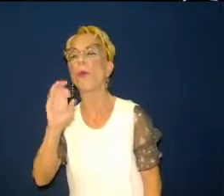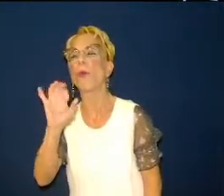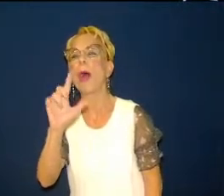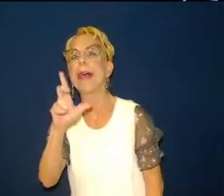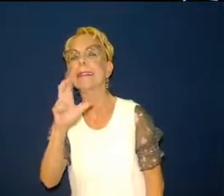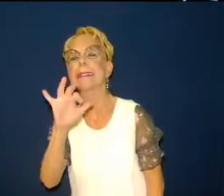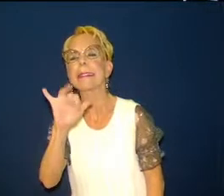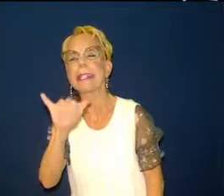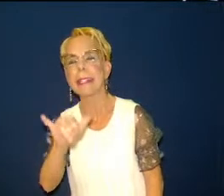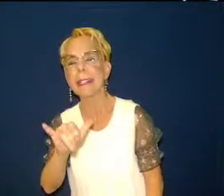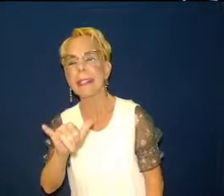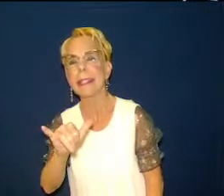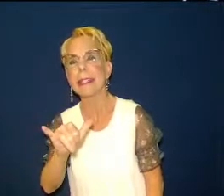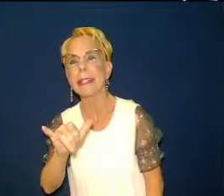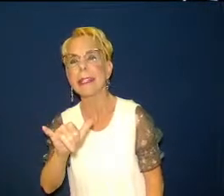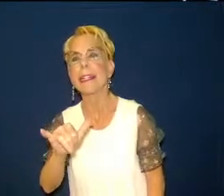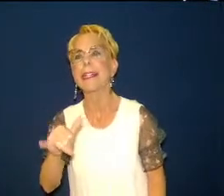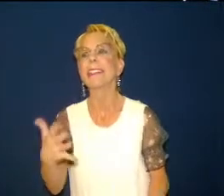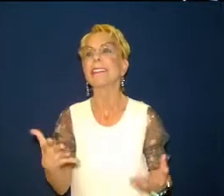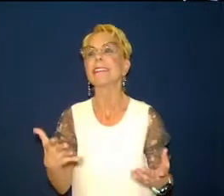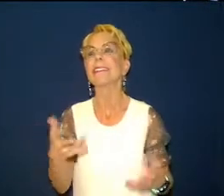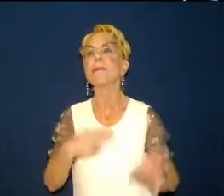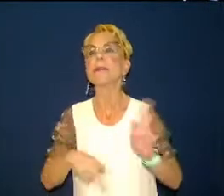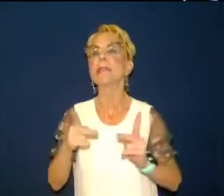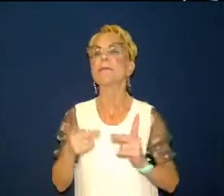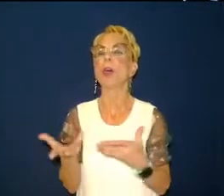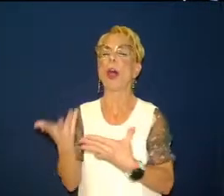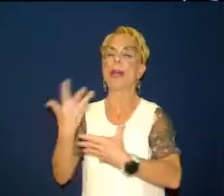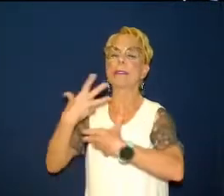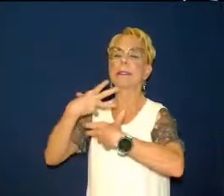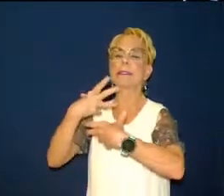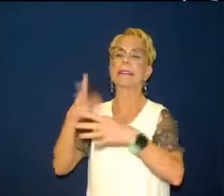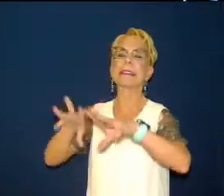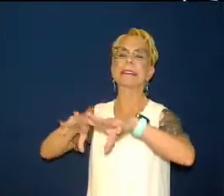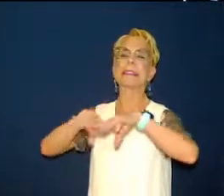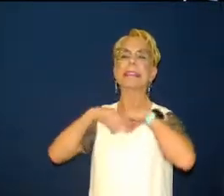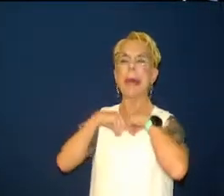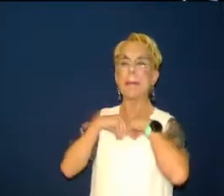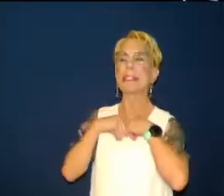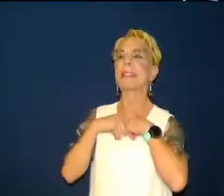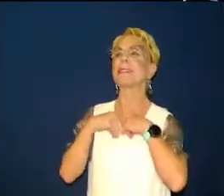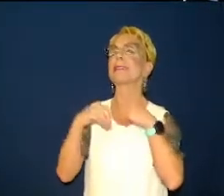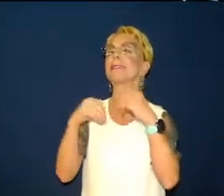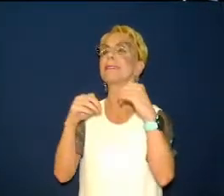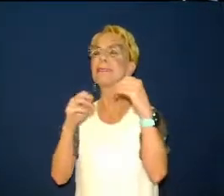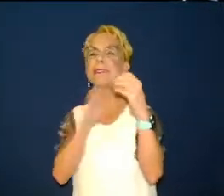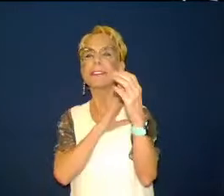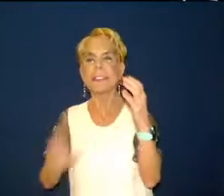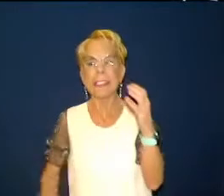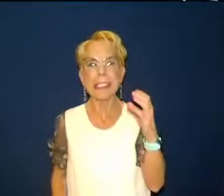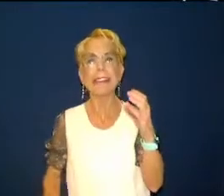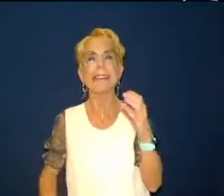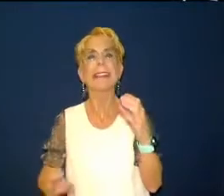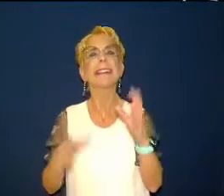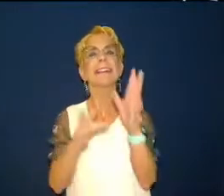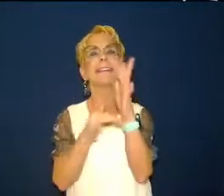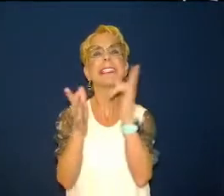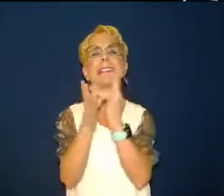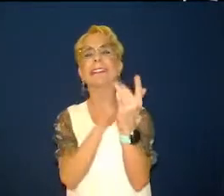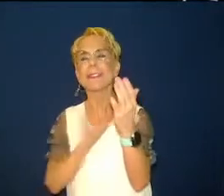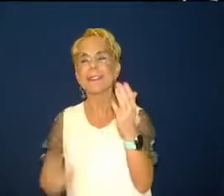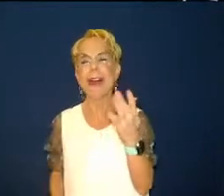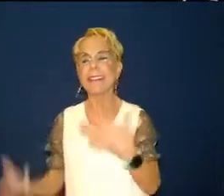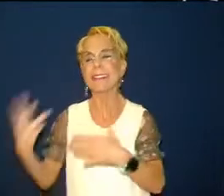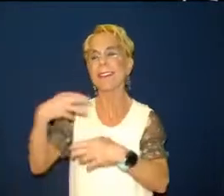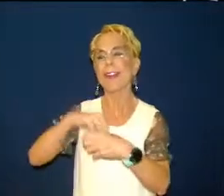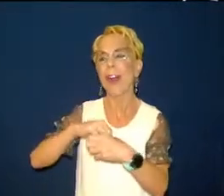jesus they didn't just encounter jesus they left the church houses and they told at least 10 people the next week about this